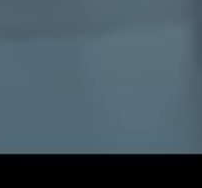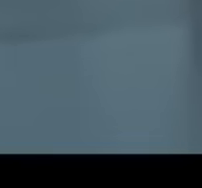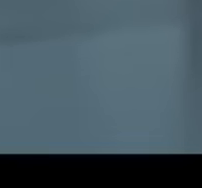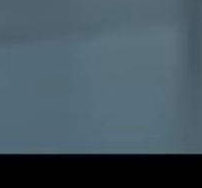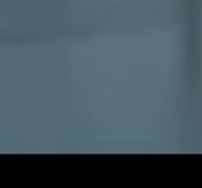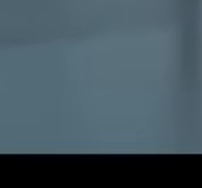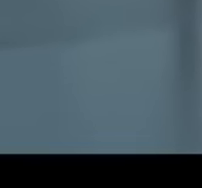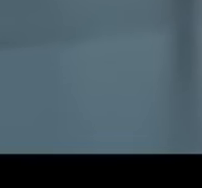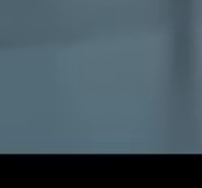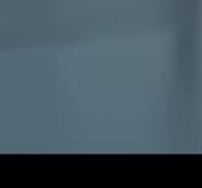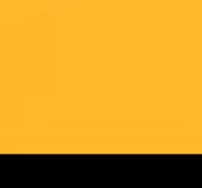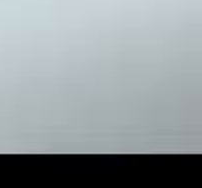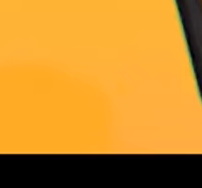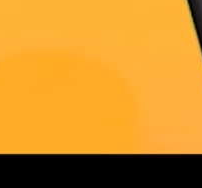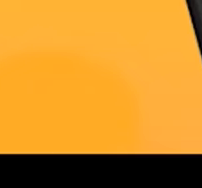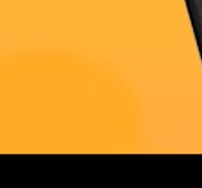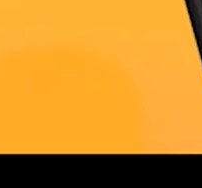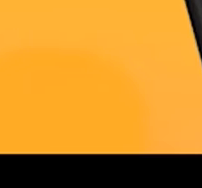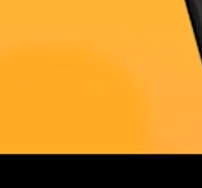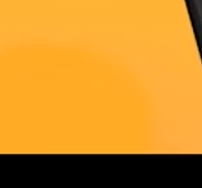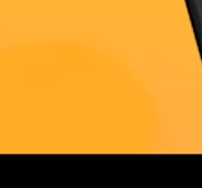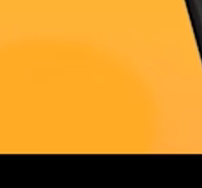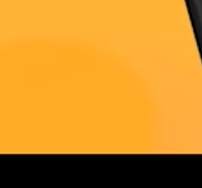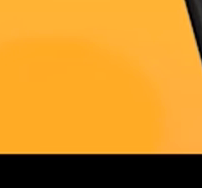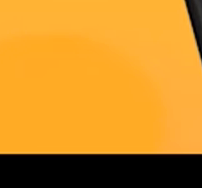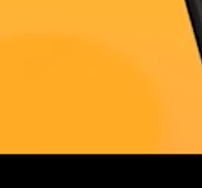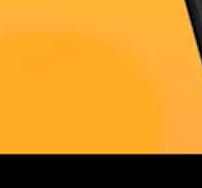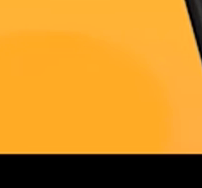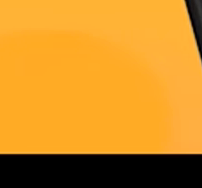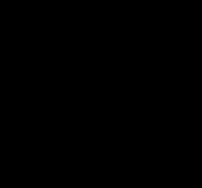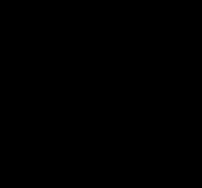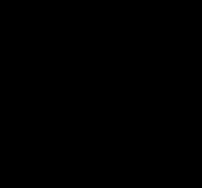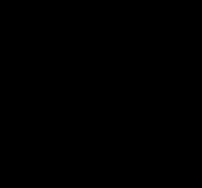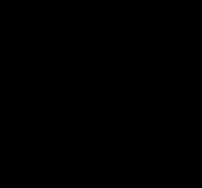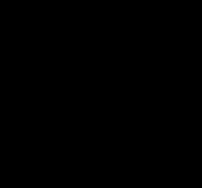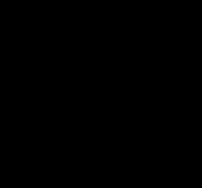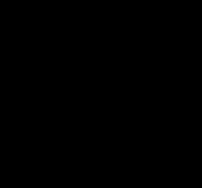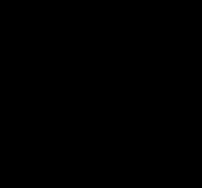pay, done. Download the app and create your wallet today.